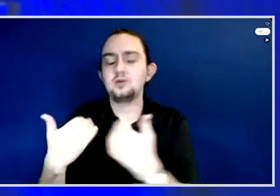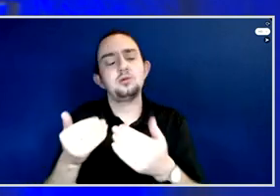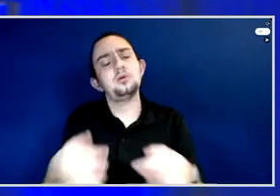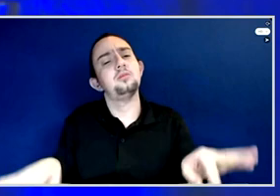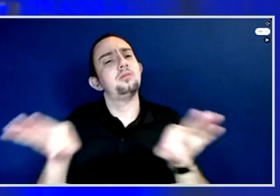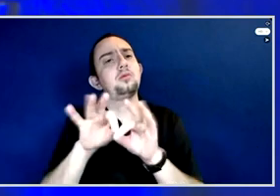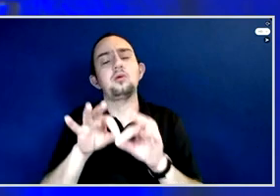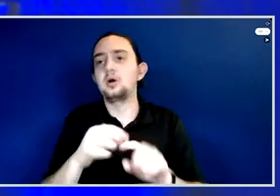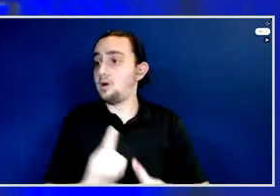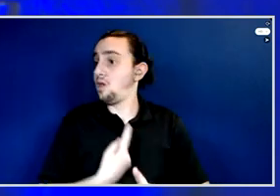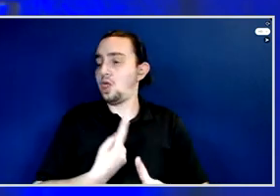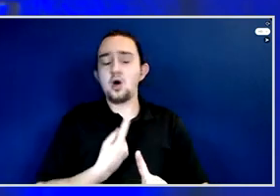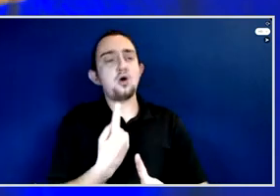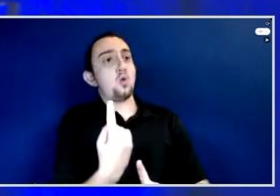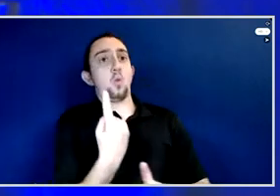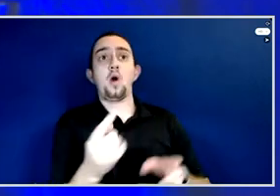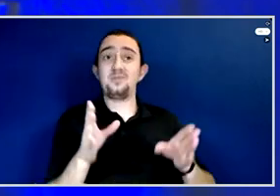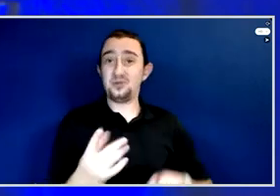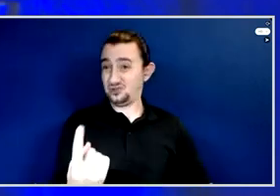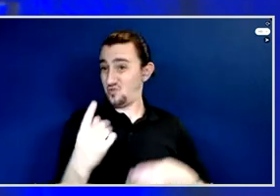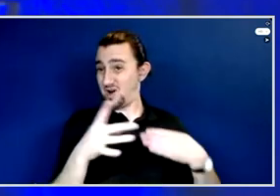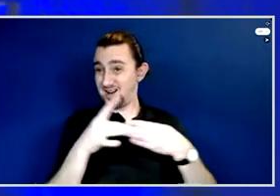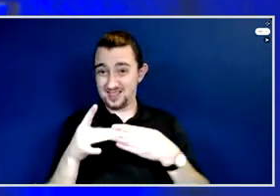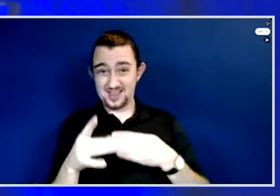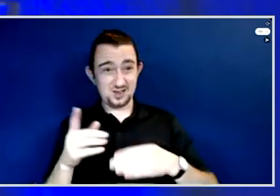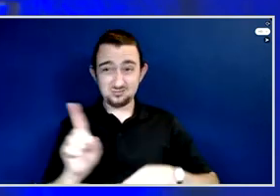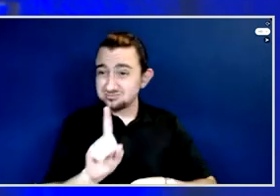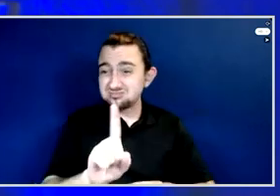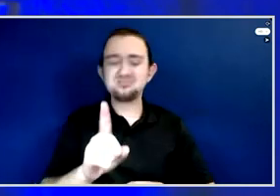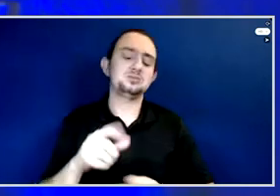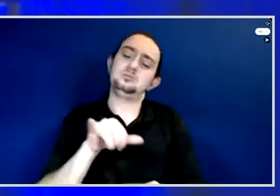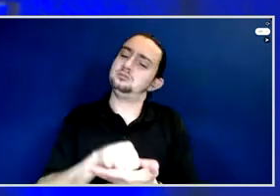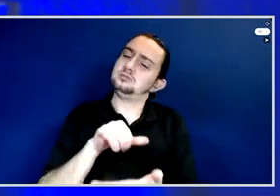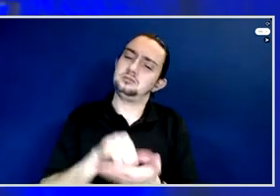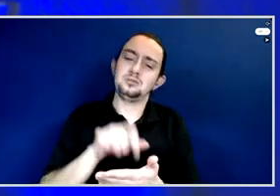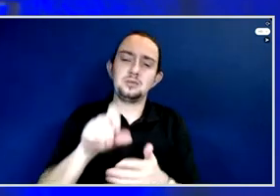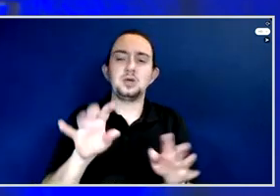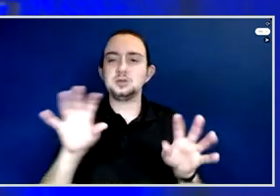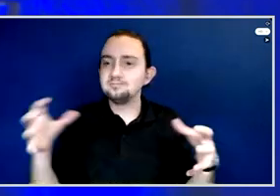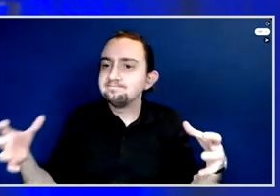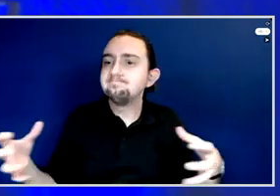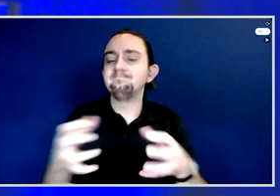of course, this is an enduring combat. And so doing that has been a powerful thing.